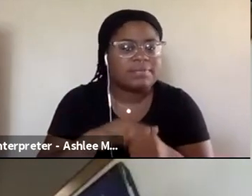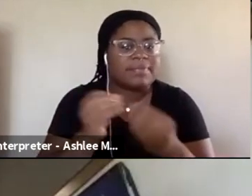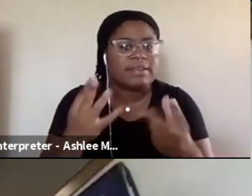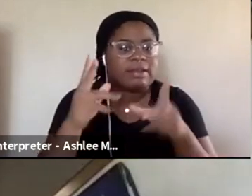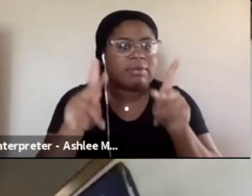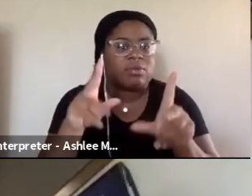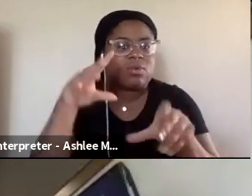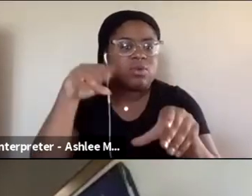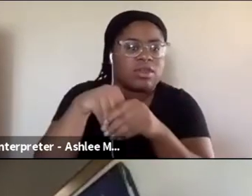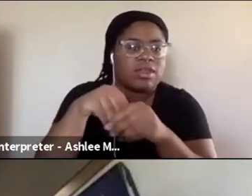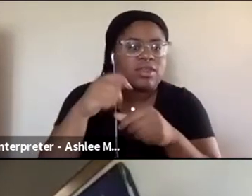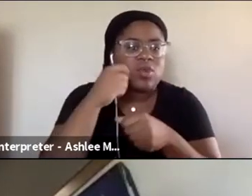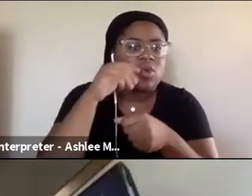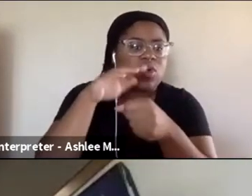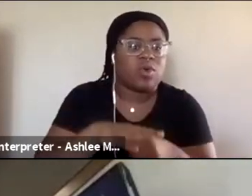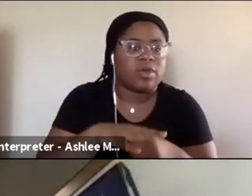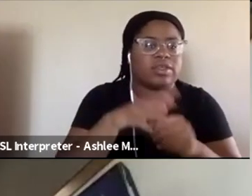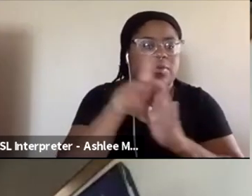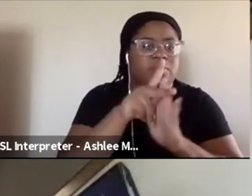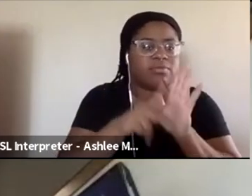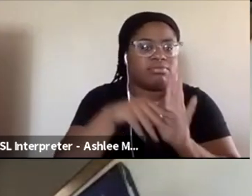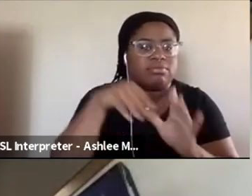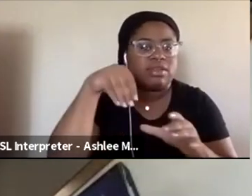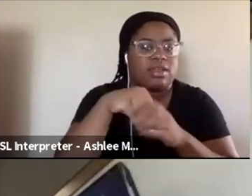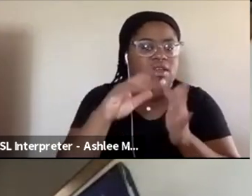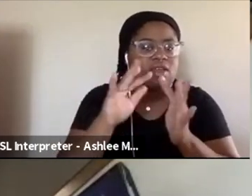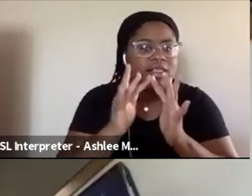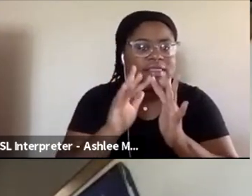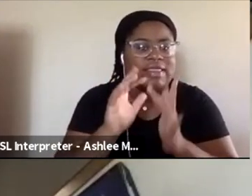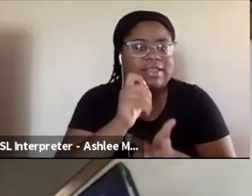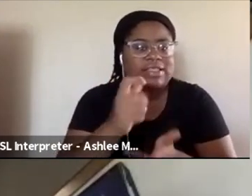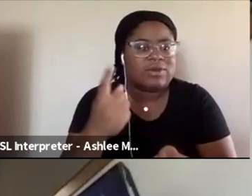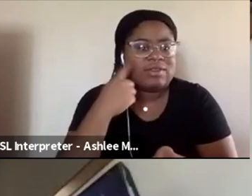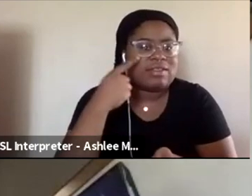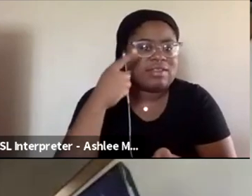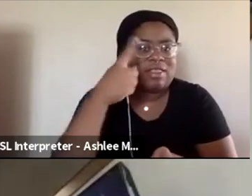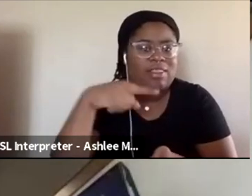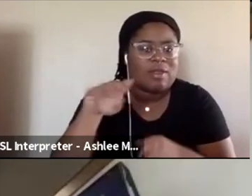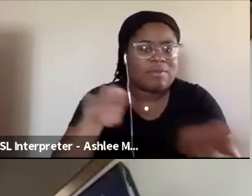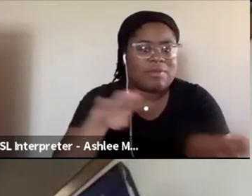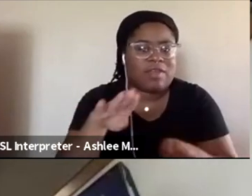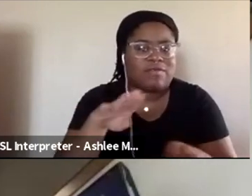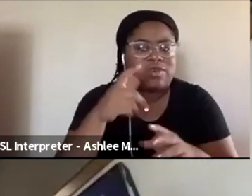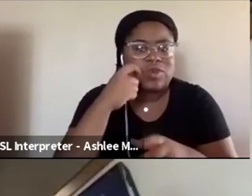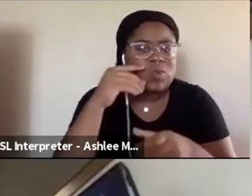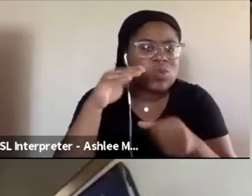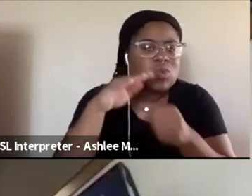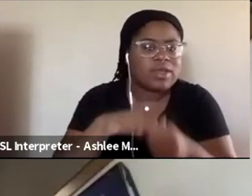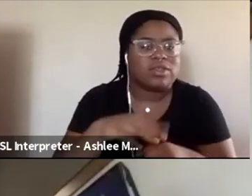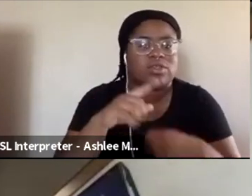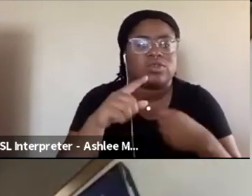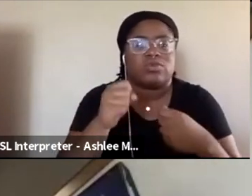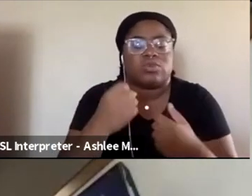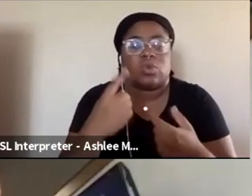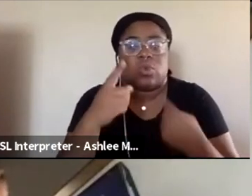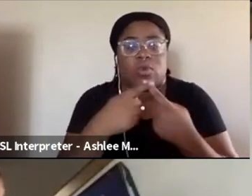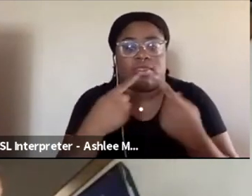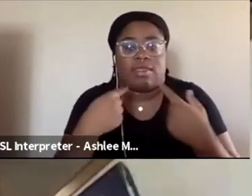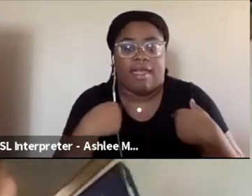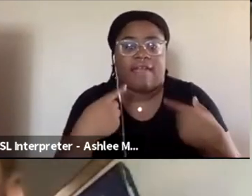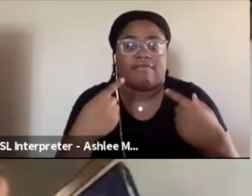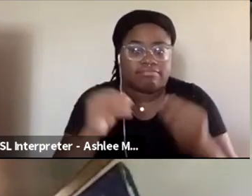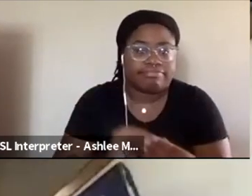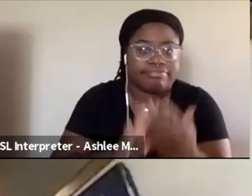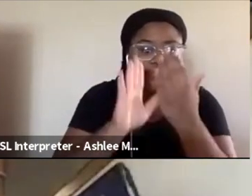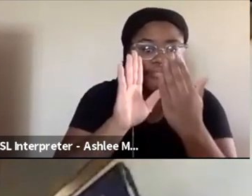in like racist, like practices online don't think that their behaviors are like racist. Right. And so whenever there are like interventions and some people are just like,